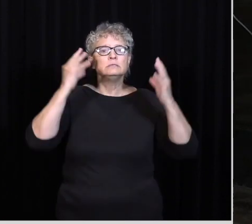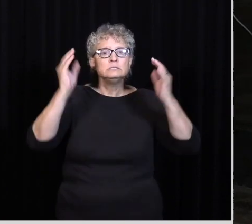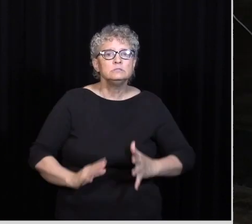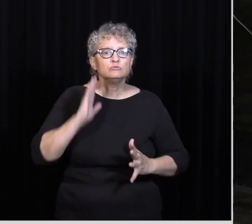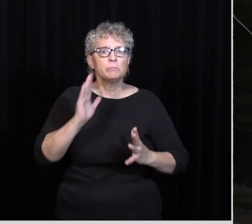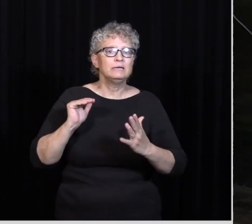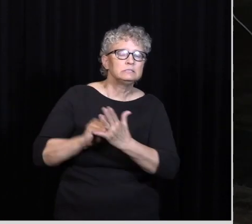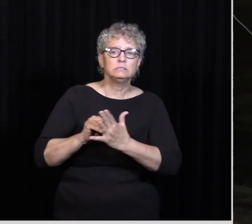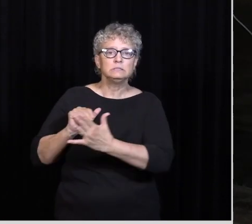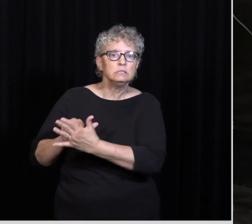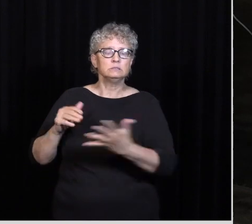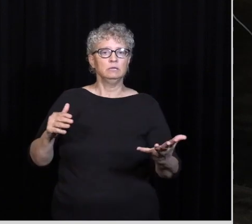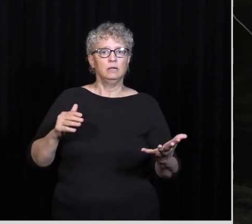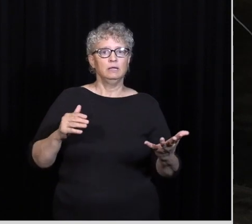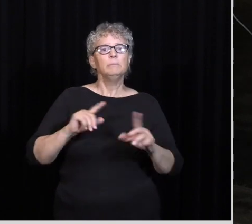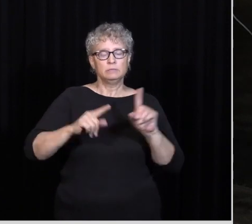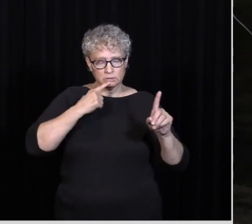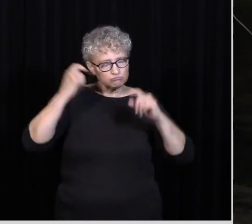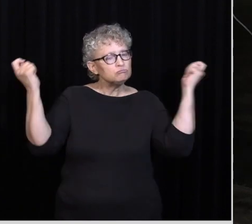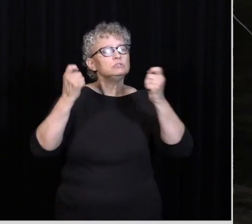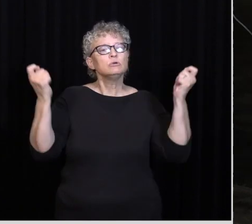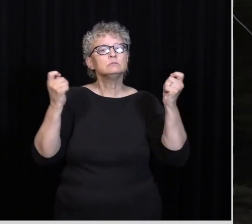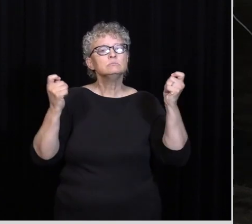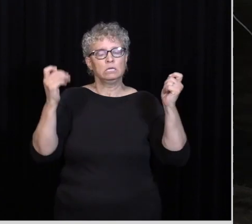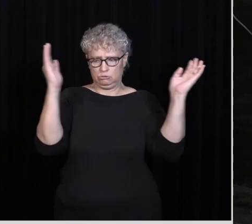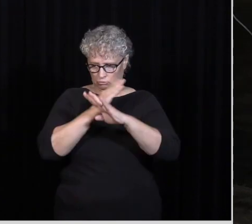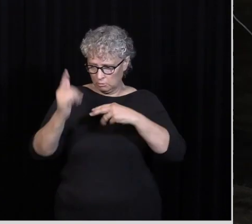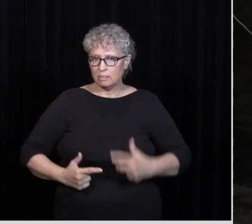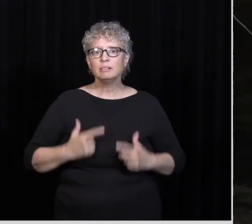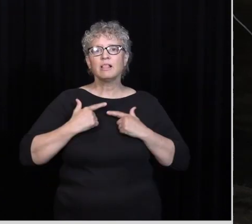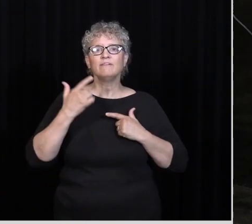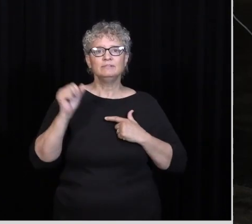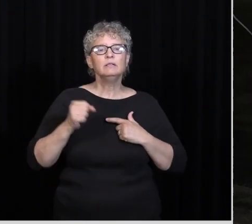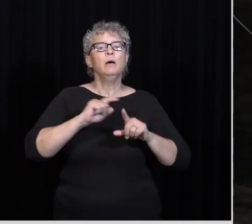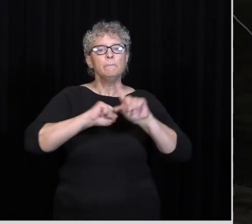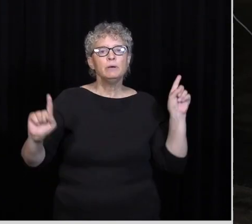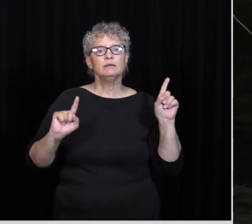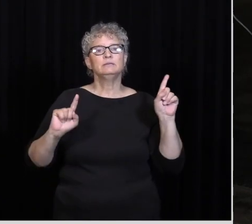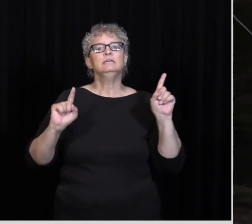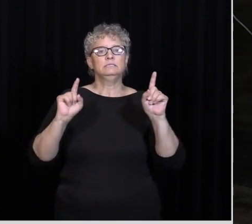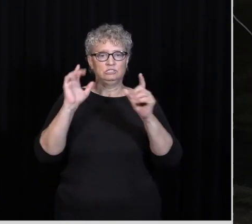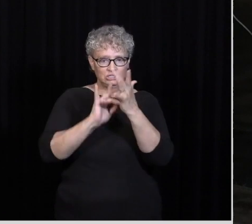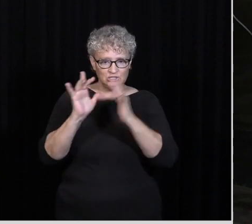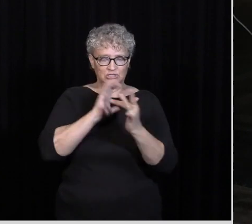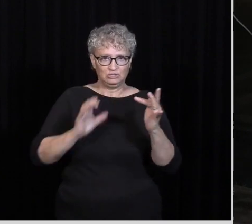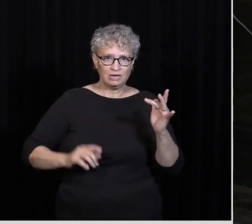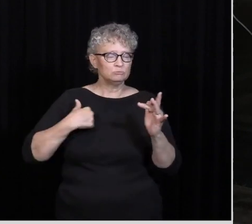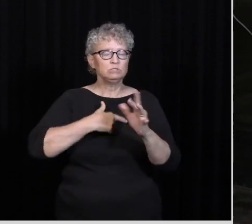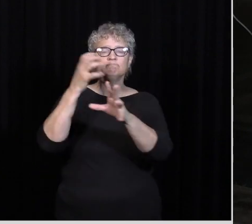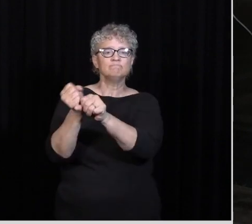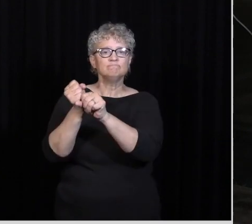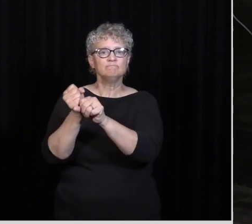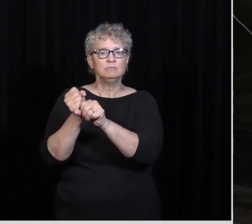Rejoice in the Lord Even though there's all this Trouble in life Jesus Christ is what you have Your confidence in And the reason that gives us A point